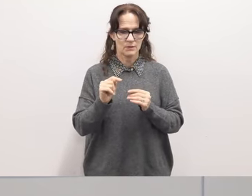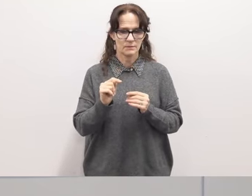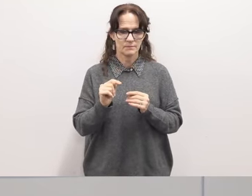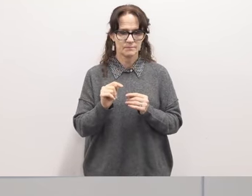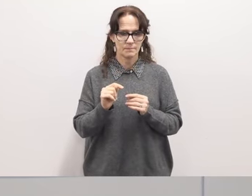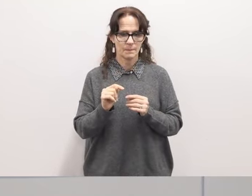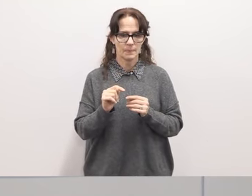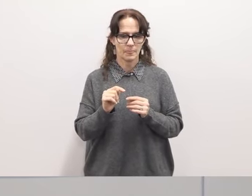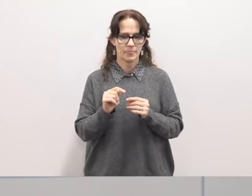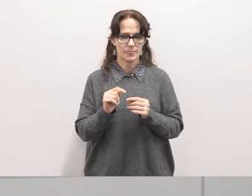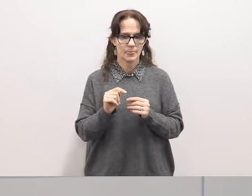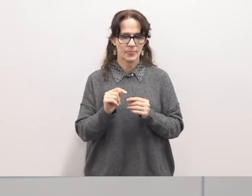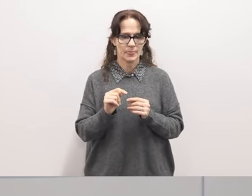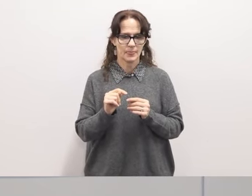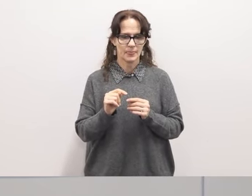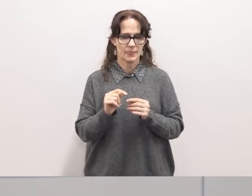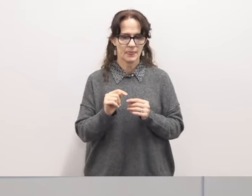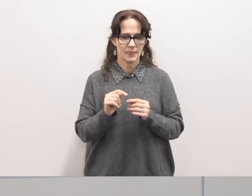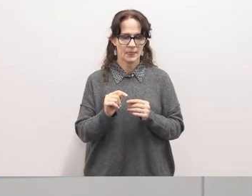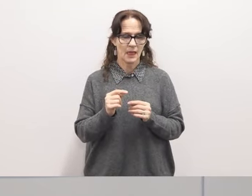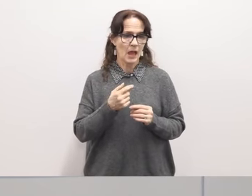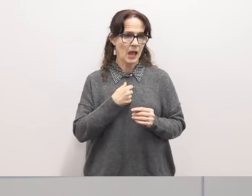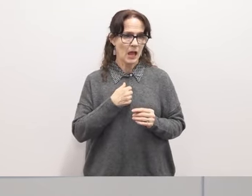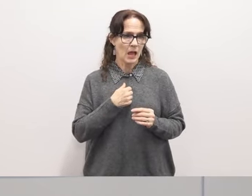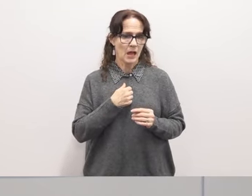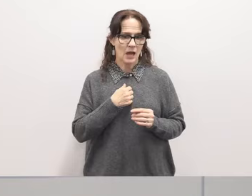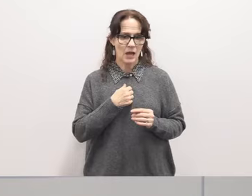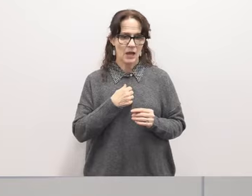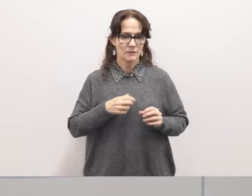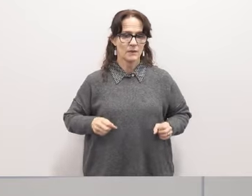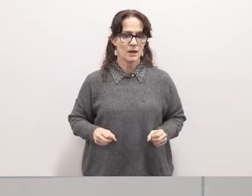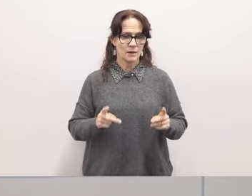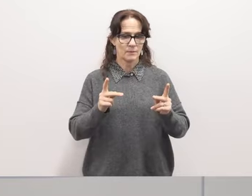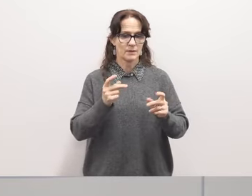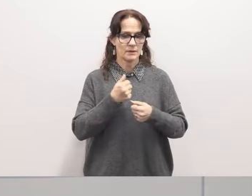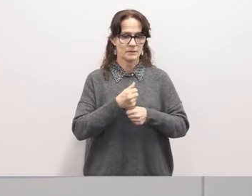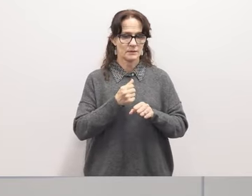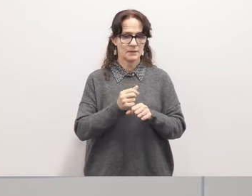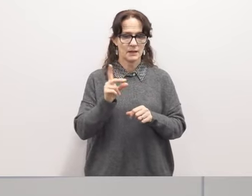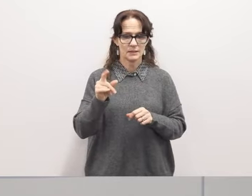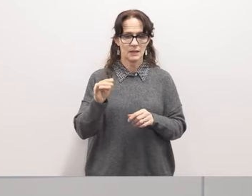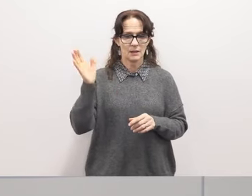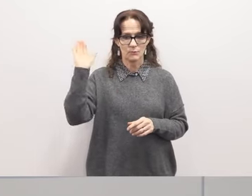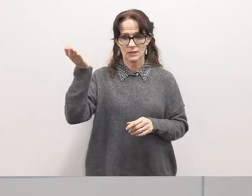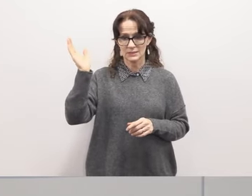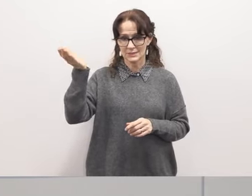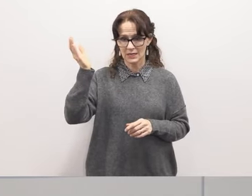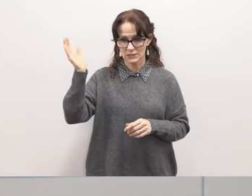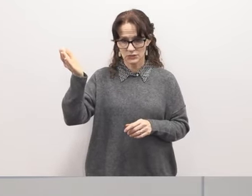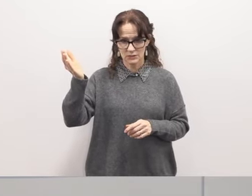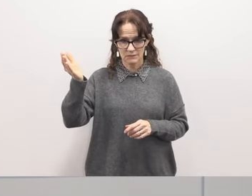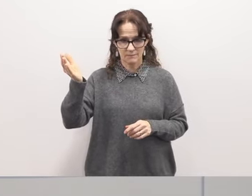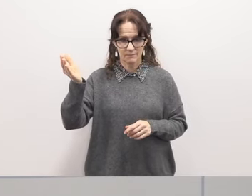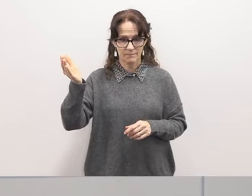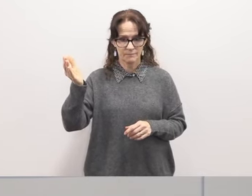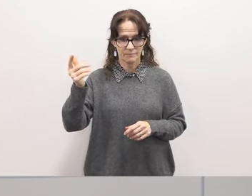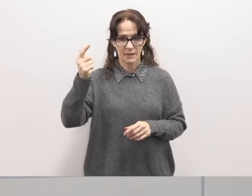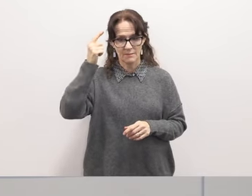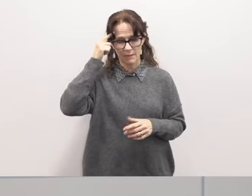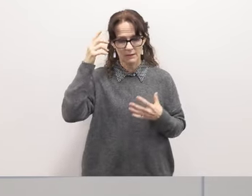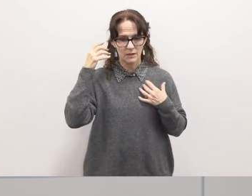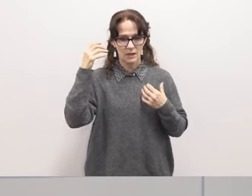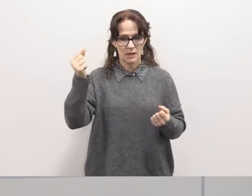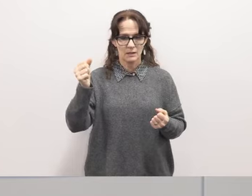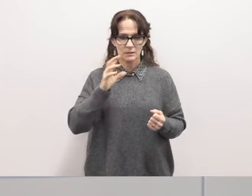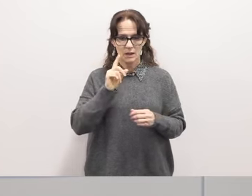the um i was given the opportunity to make a delegate presentation on mental health and